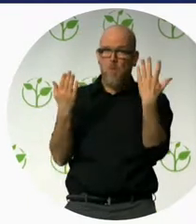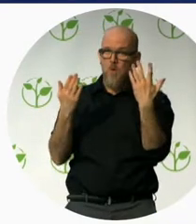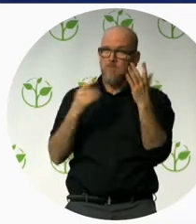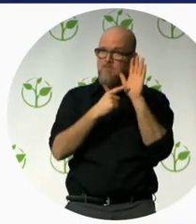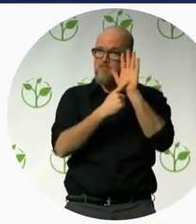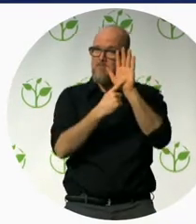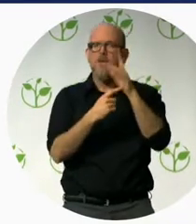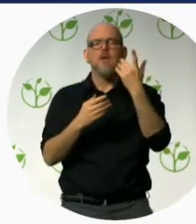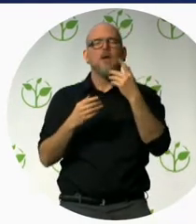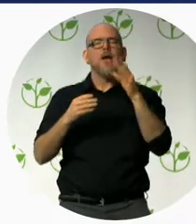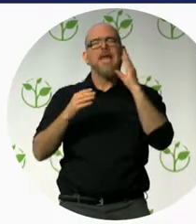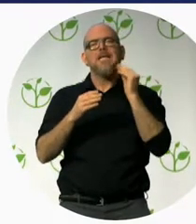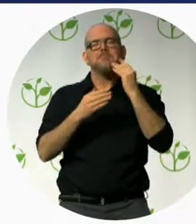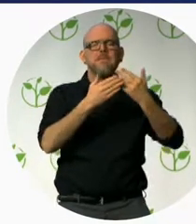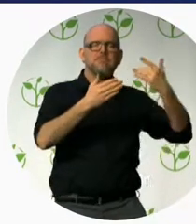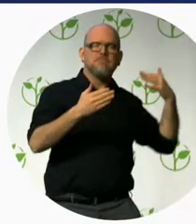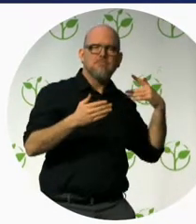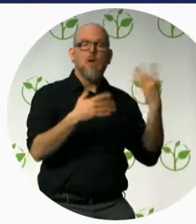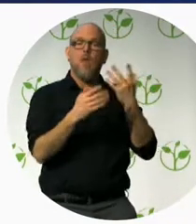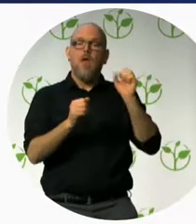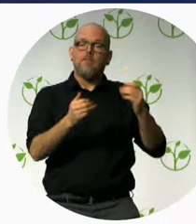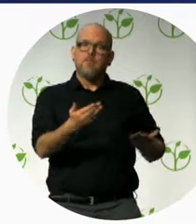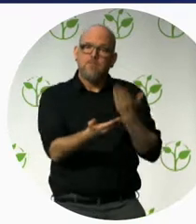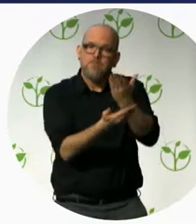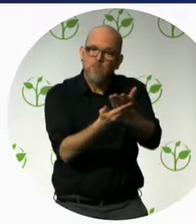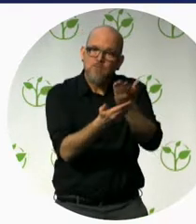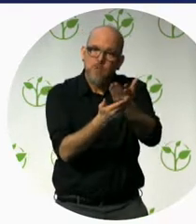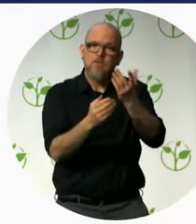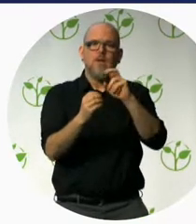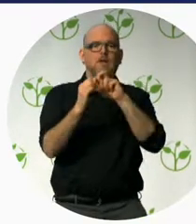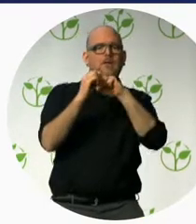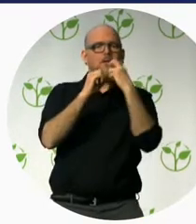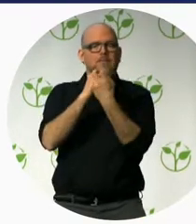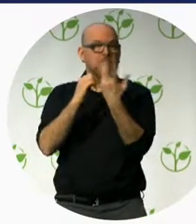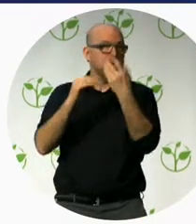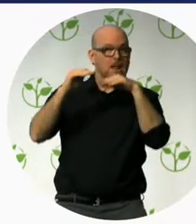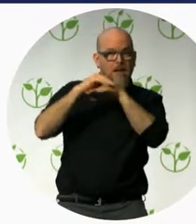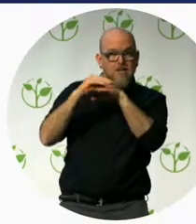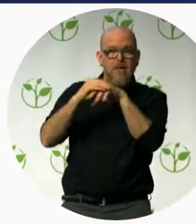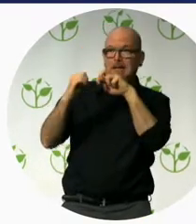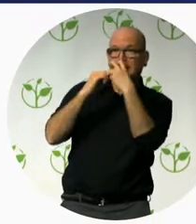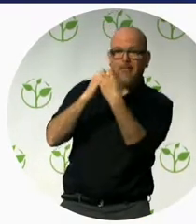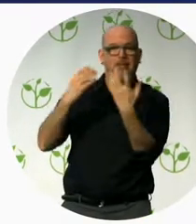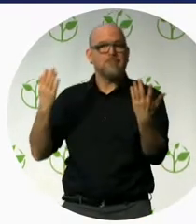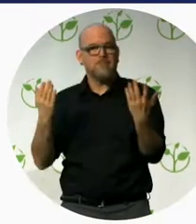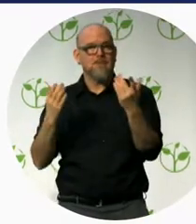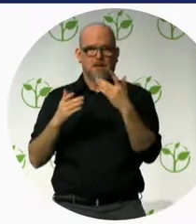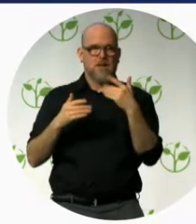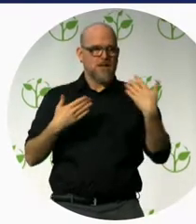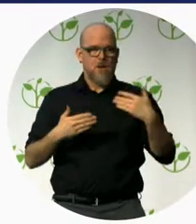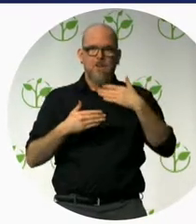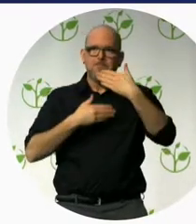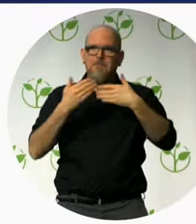and practices on accessibility for improving the